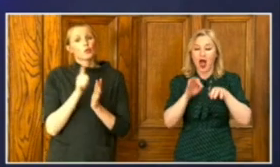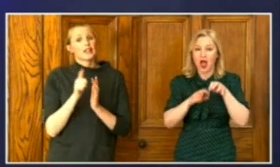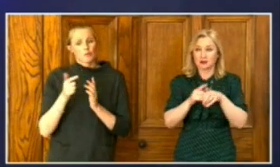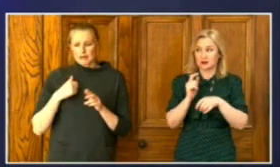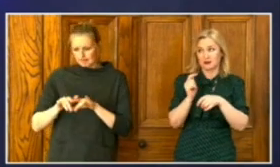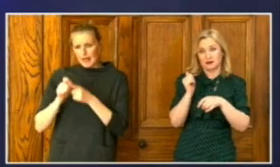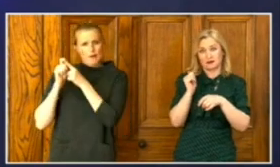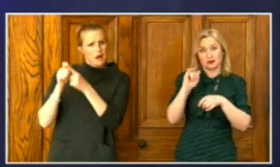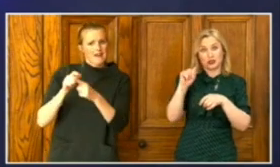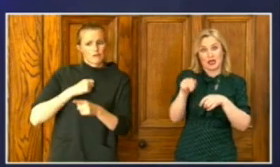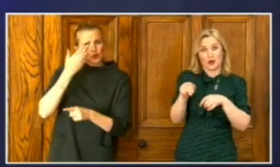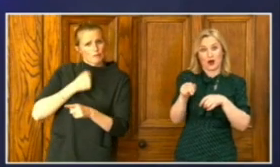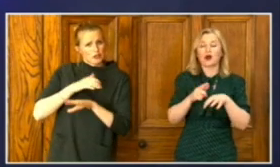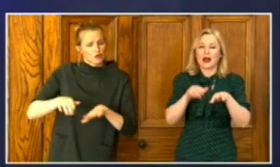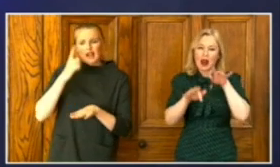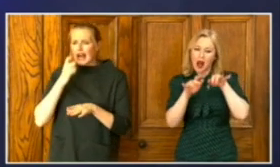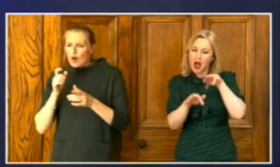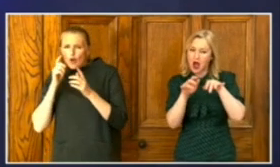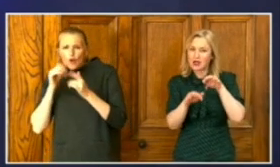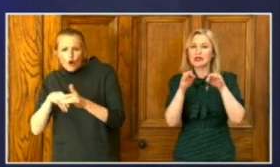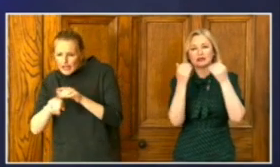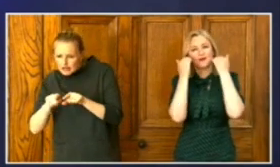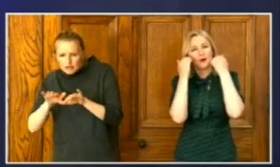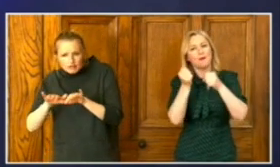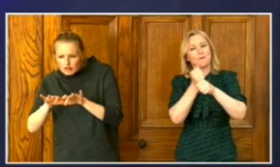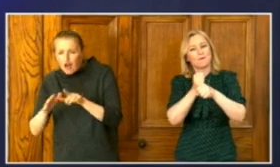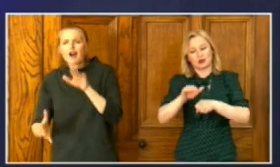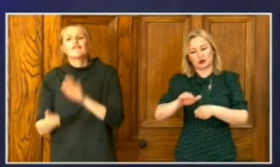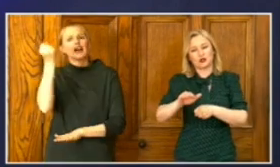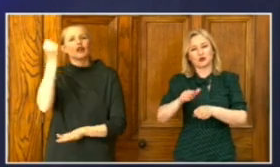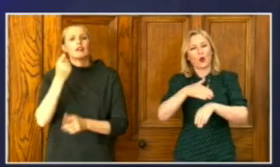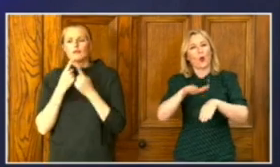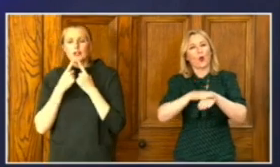and obtain their information in relation to their children. Thank you very much.